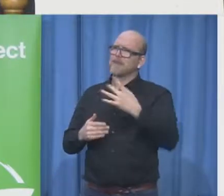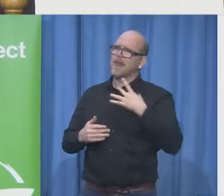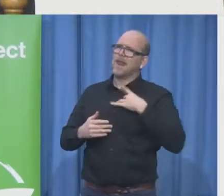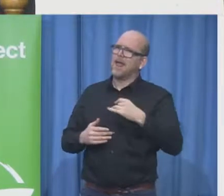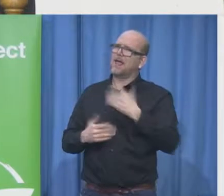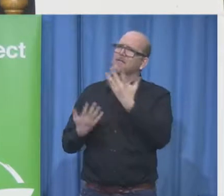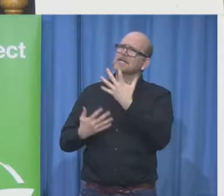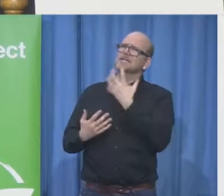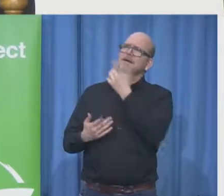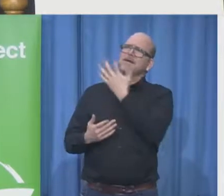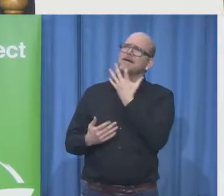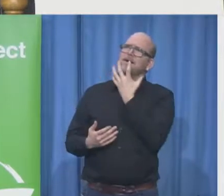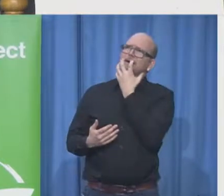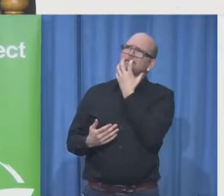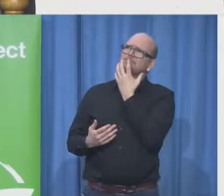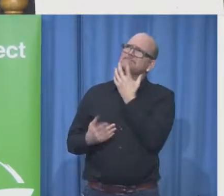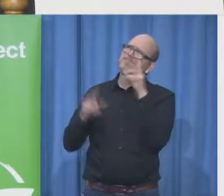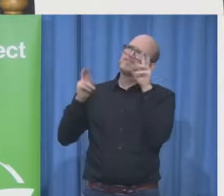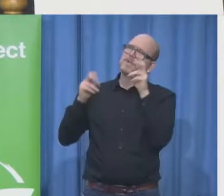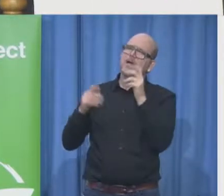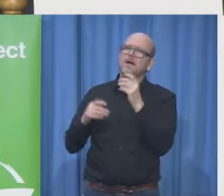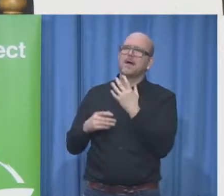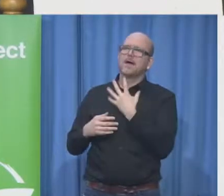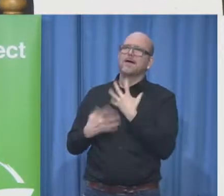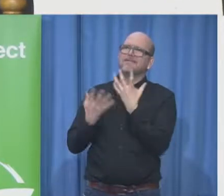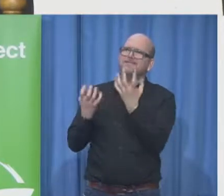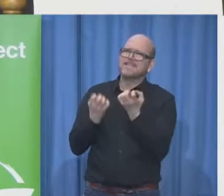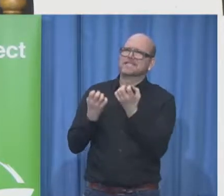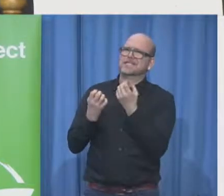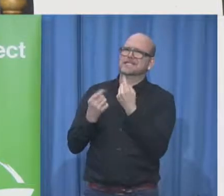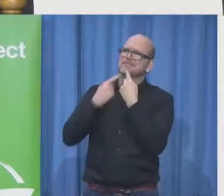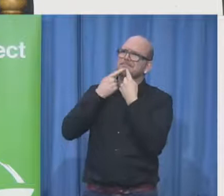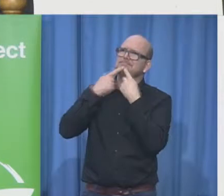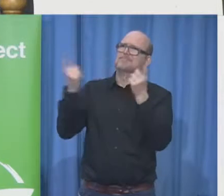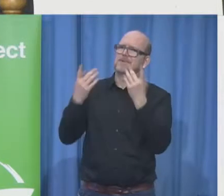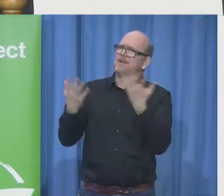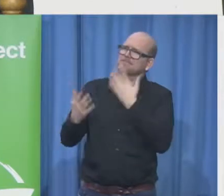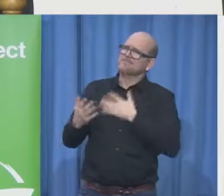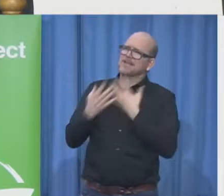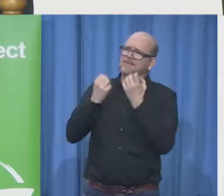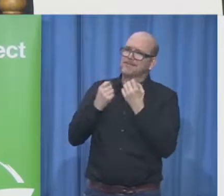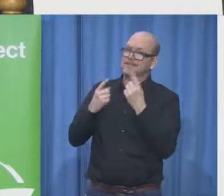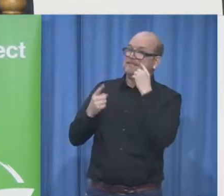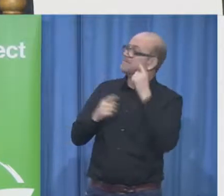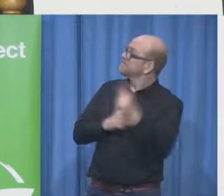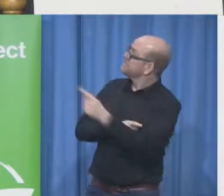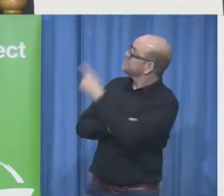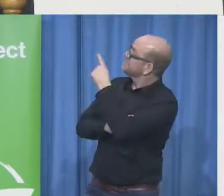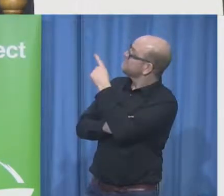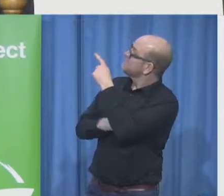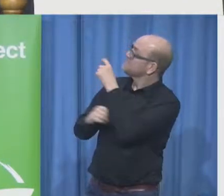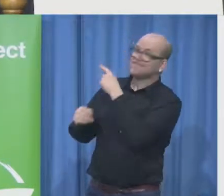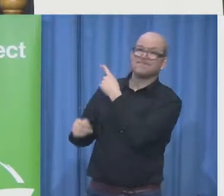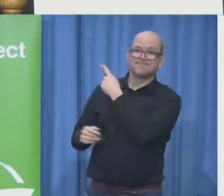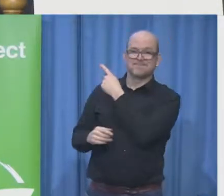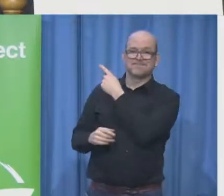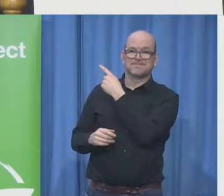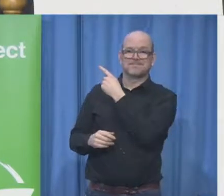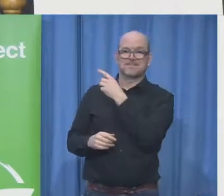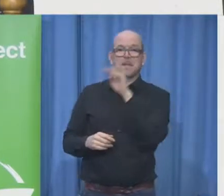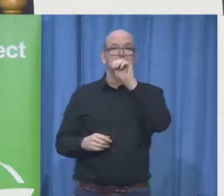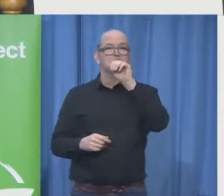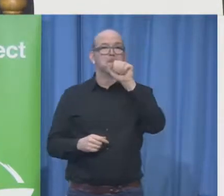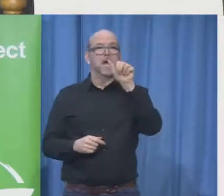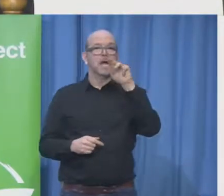big enormous smile in a wheelchair he says that when he walks in a room they say oh my god what happened to him